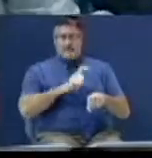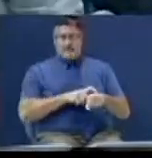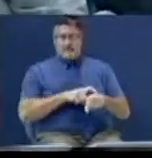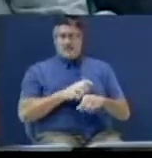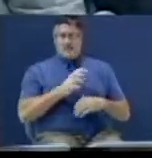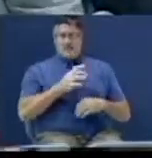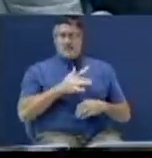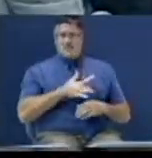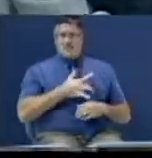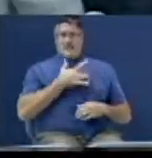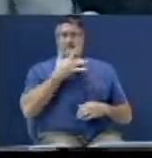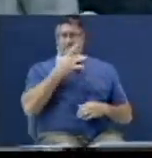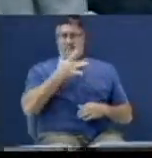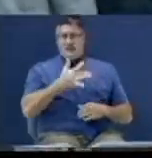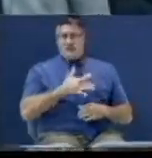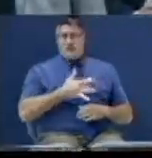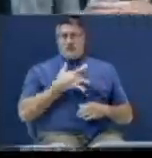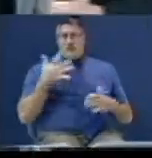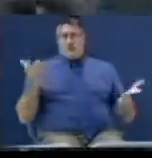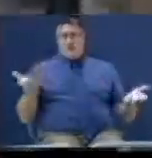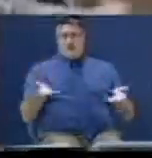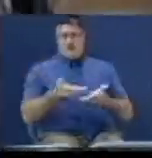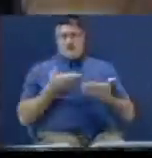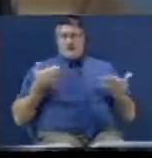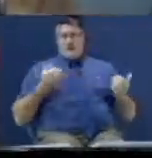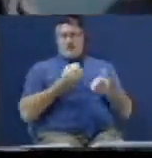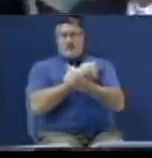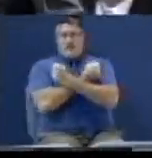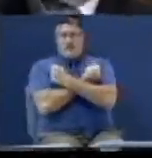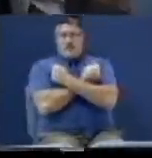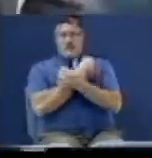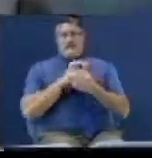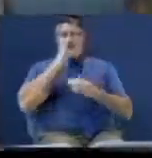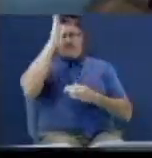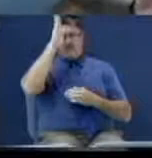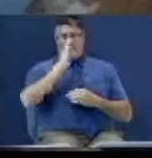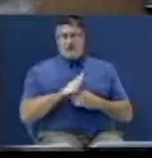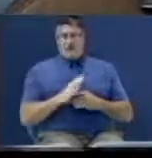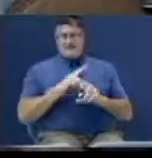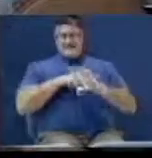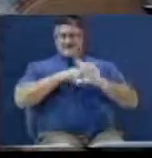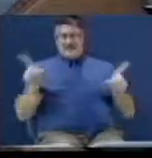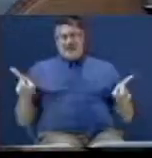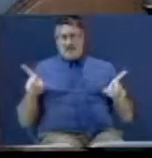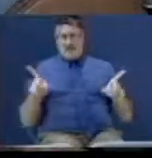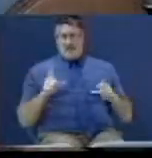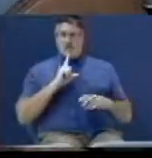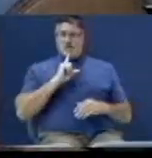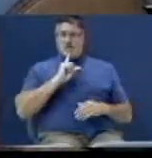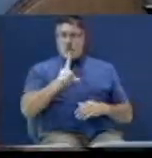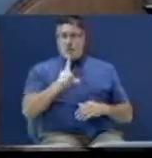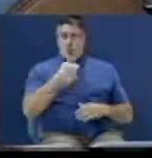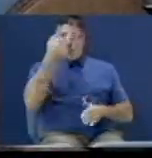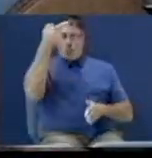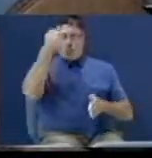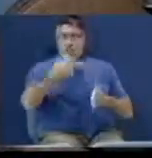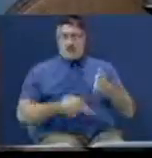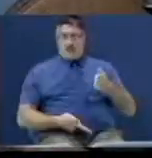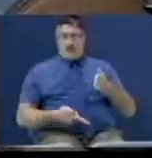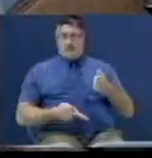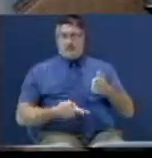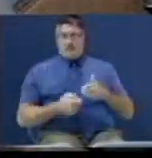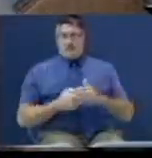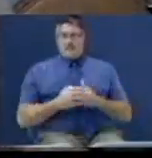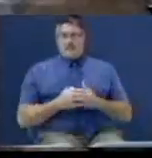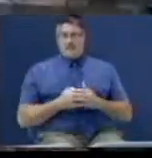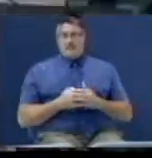the love of God. God, you say it's different, so what? I